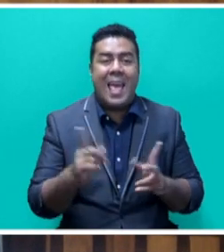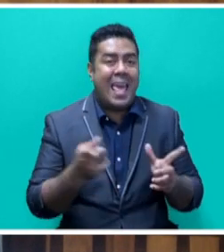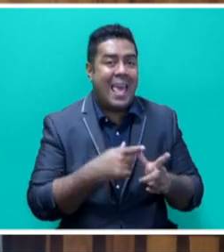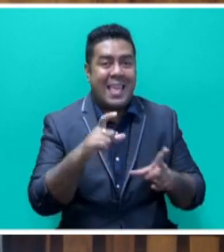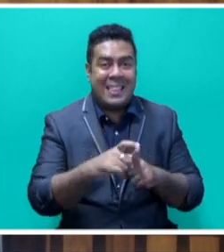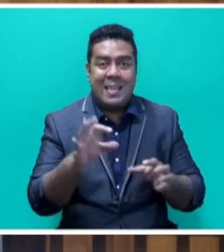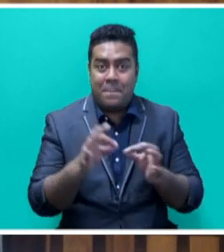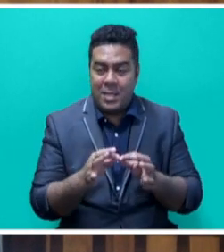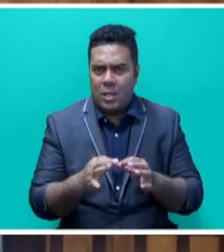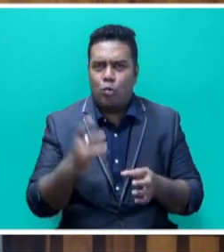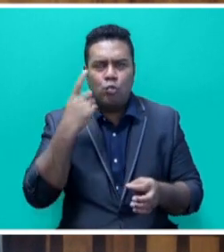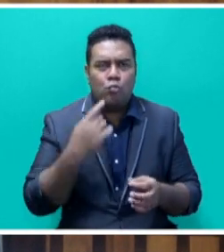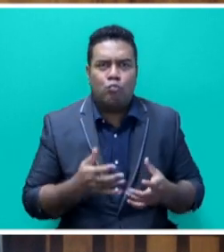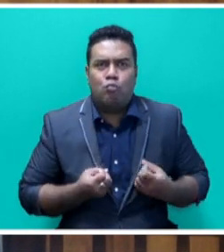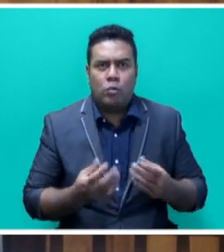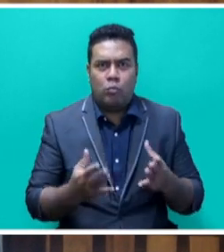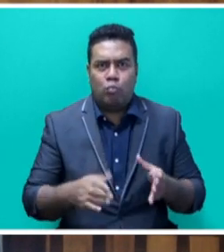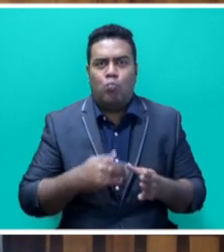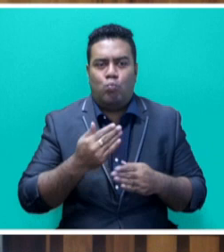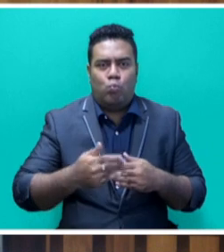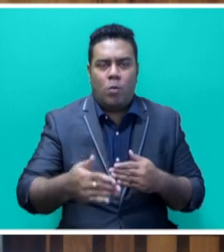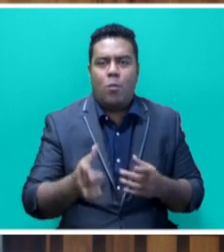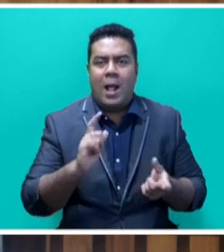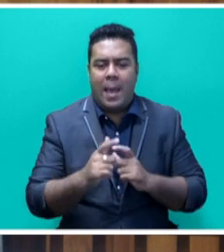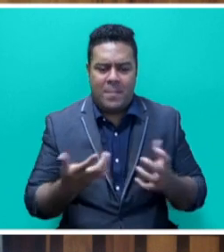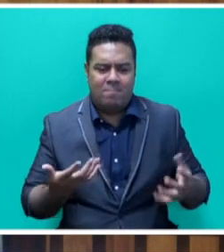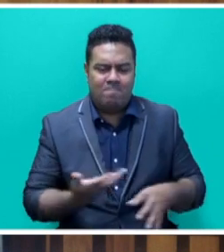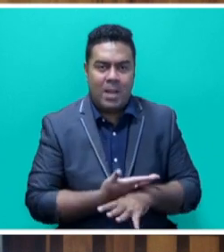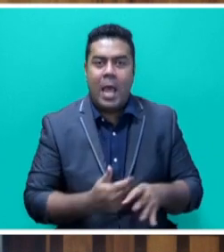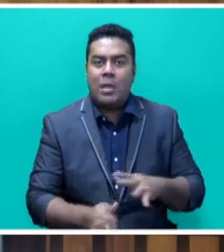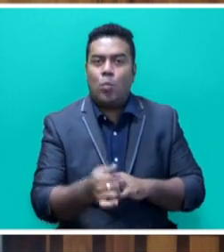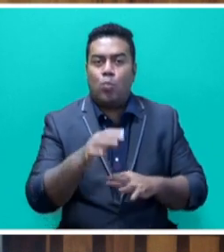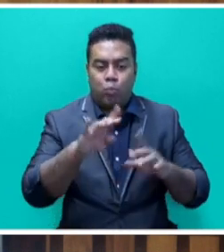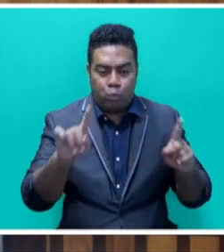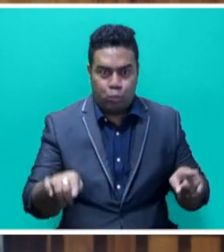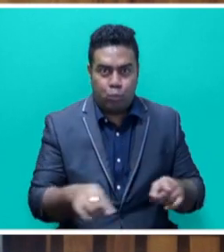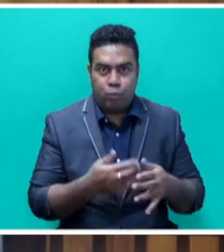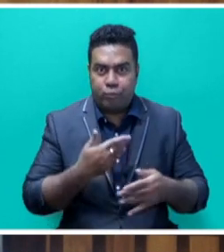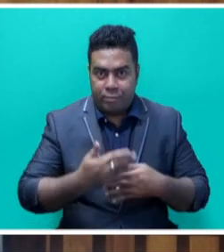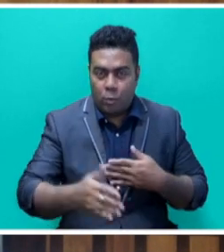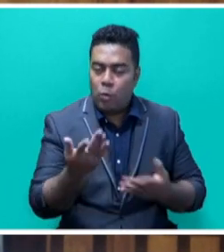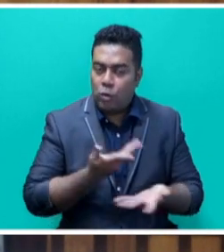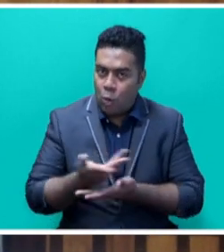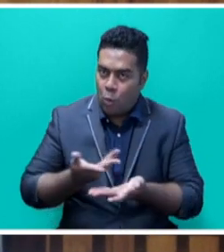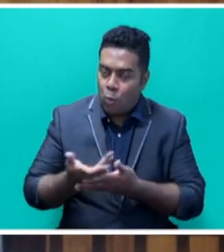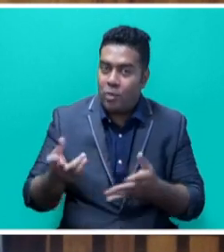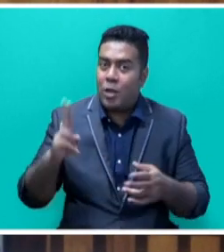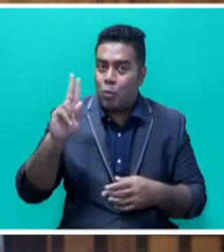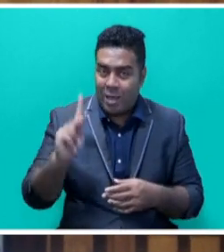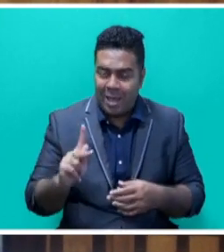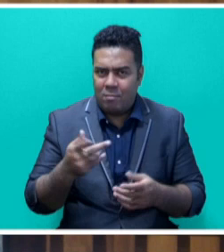to start providing concessional financing under climate vulnerability access window and indeed our talks with the UK is that the UK as a shareholder of